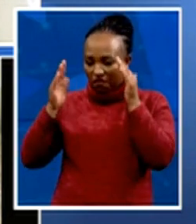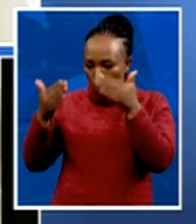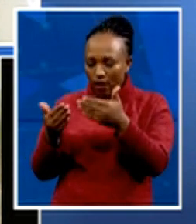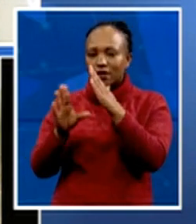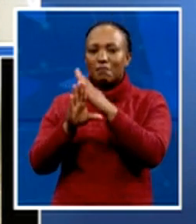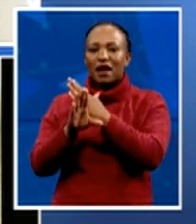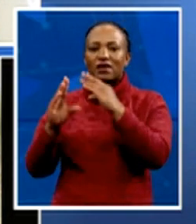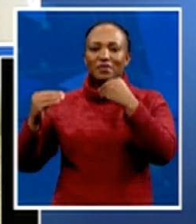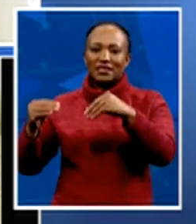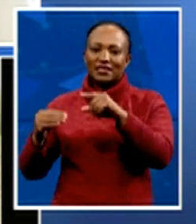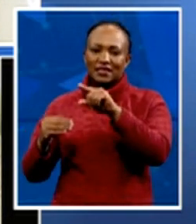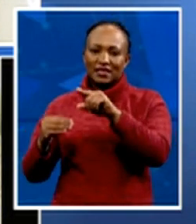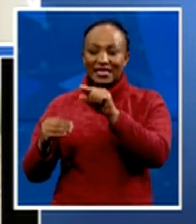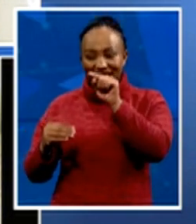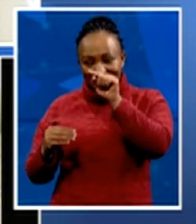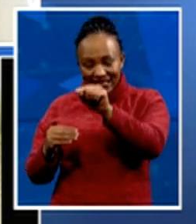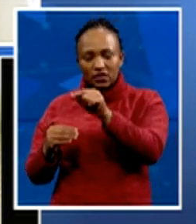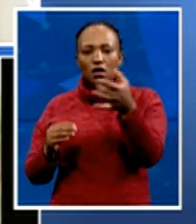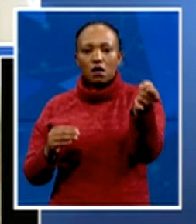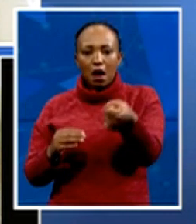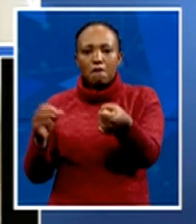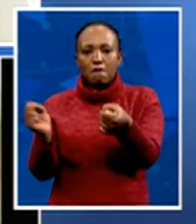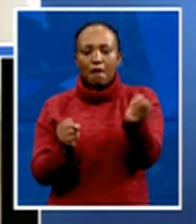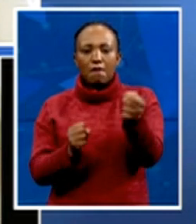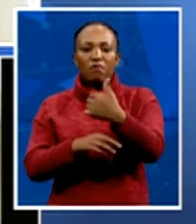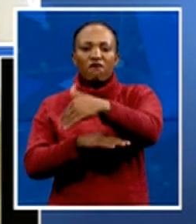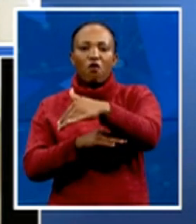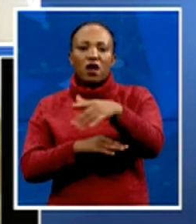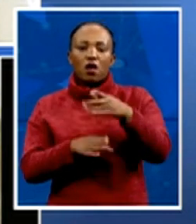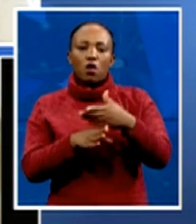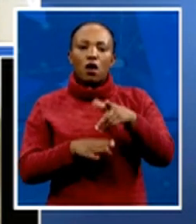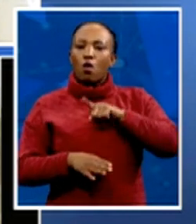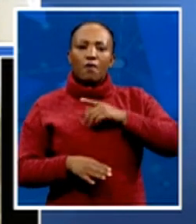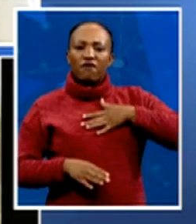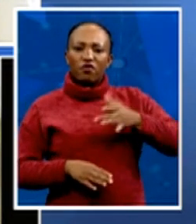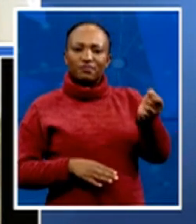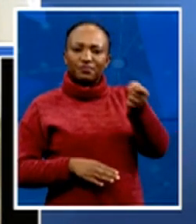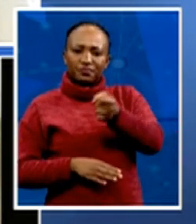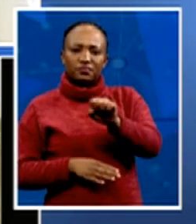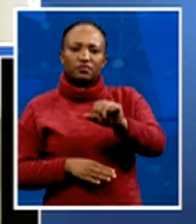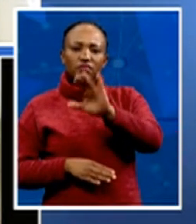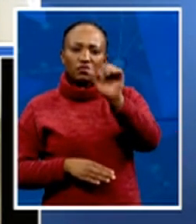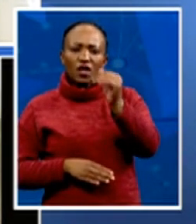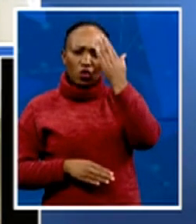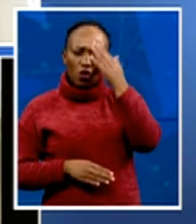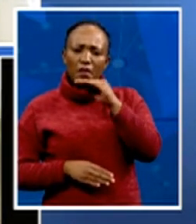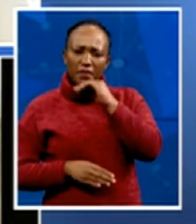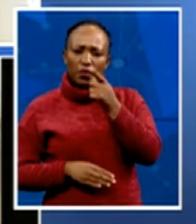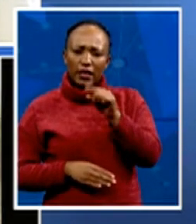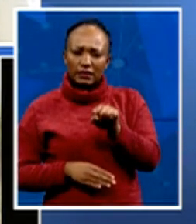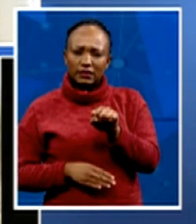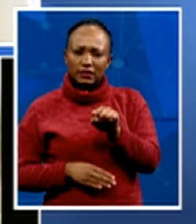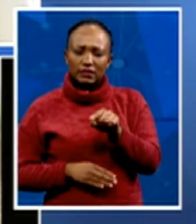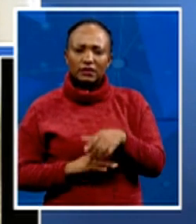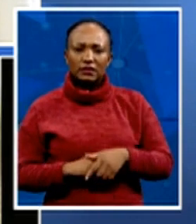thing, of this problem, because they don't want to employ South Africans, you know what I mean? What Vianney mentions is so important, because the whole